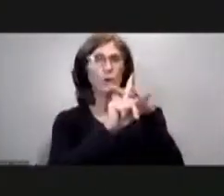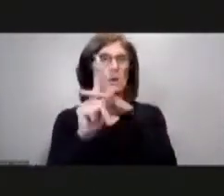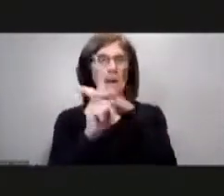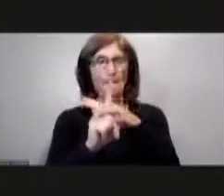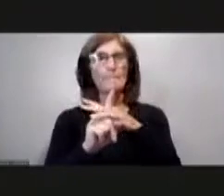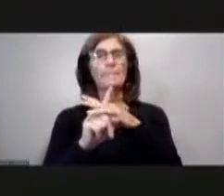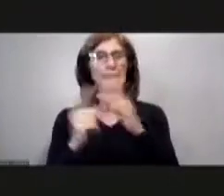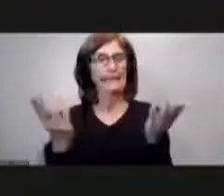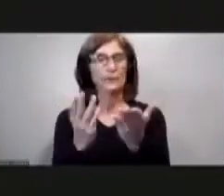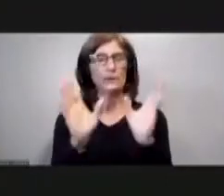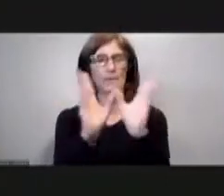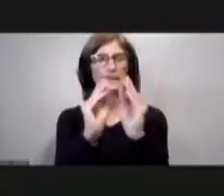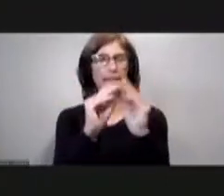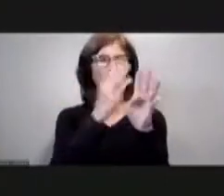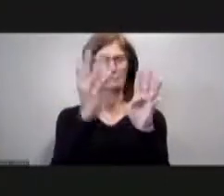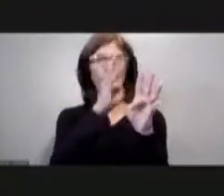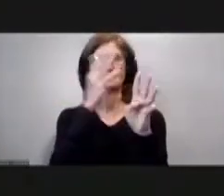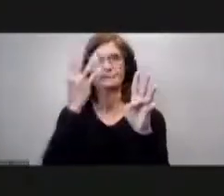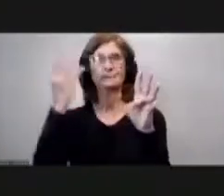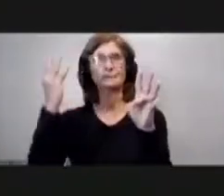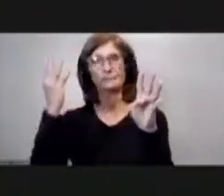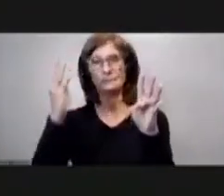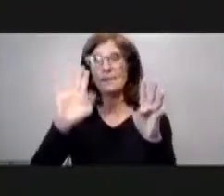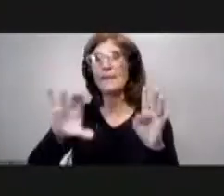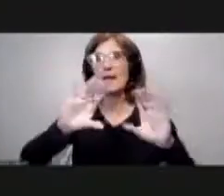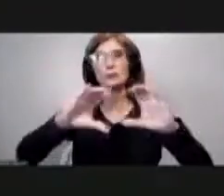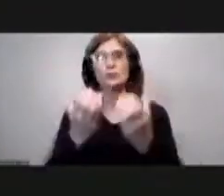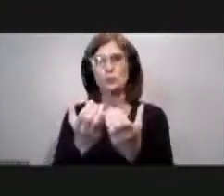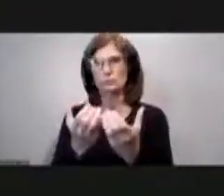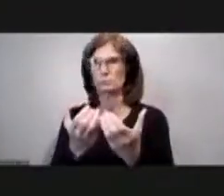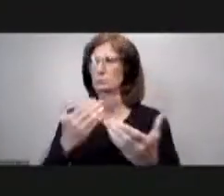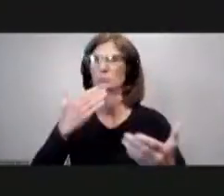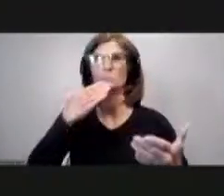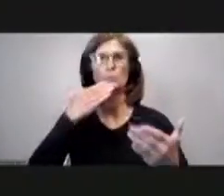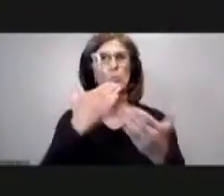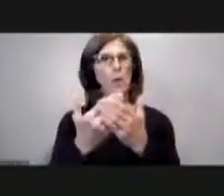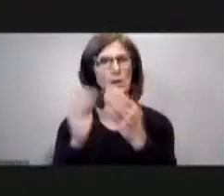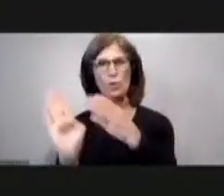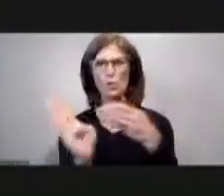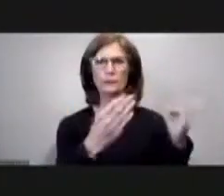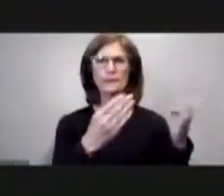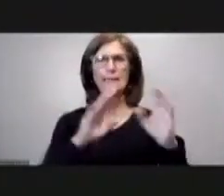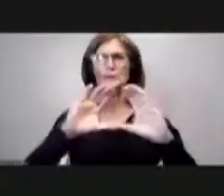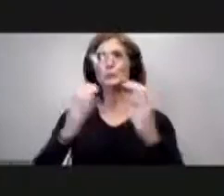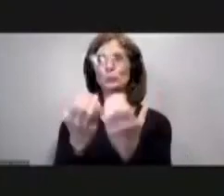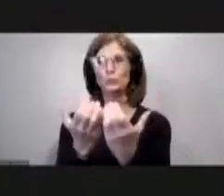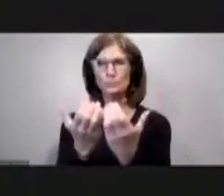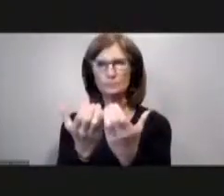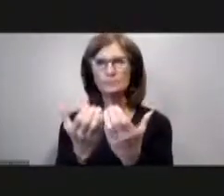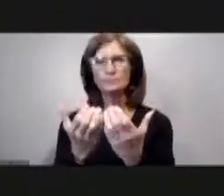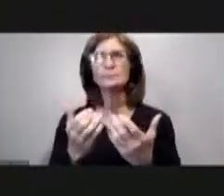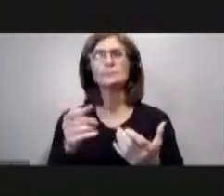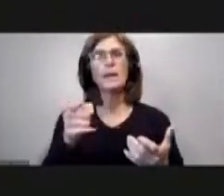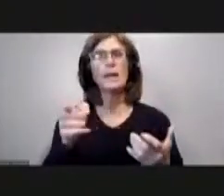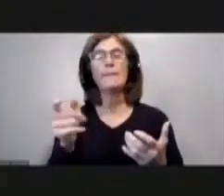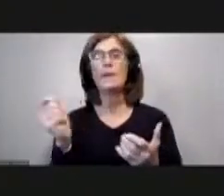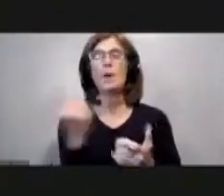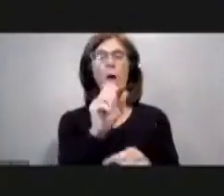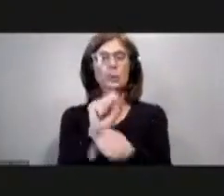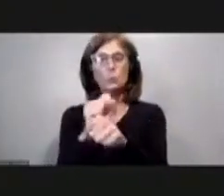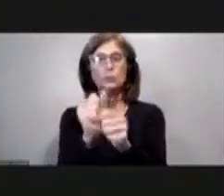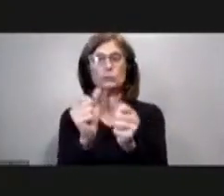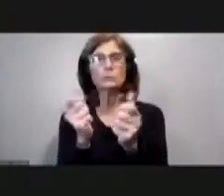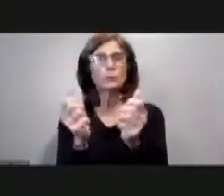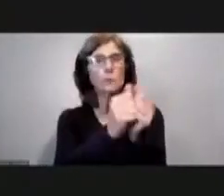they were all over the place and they i'm telling you they're well oiled well organized machine because they all work together they play against one